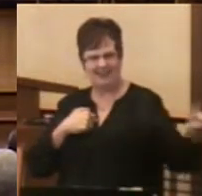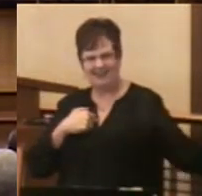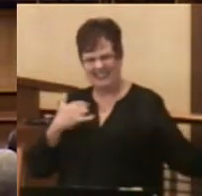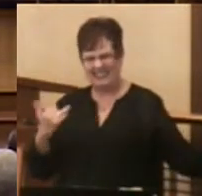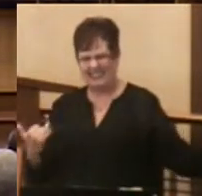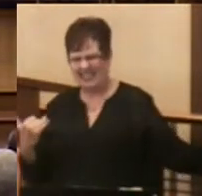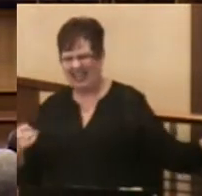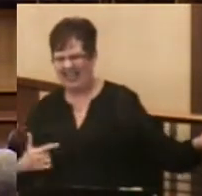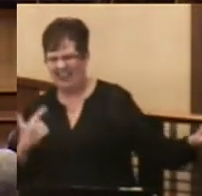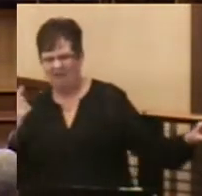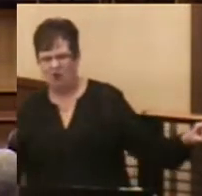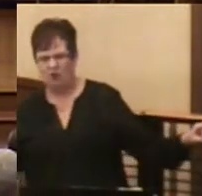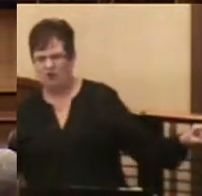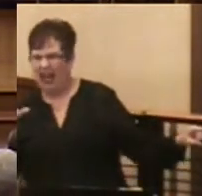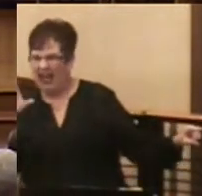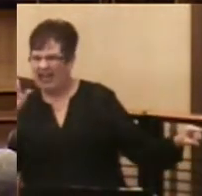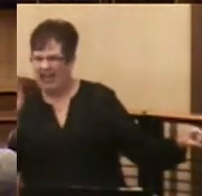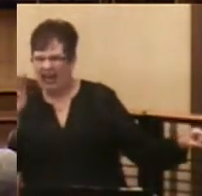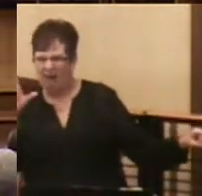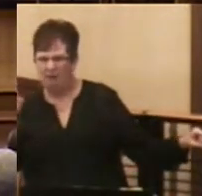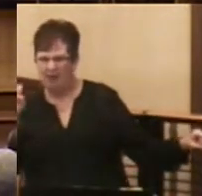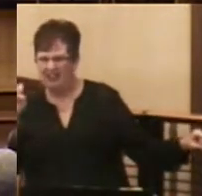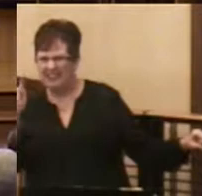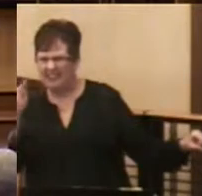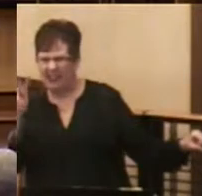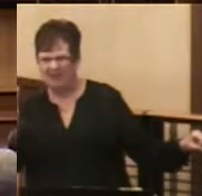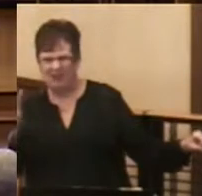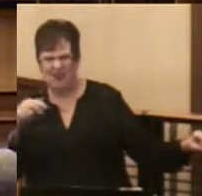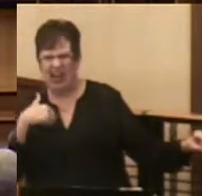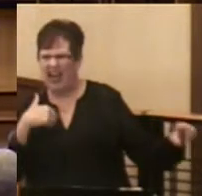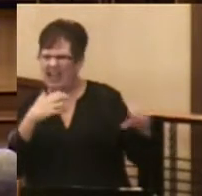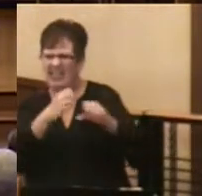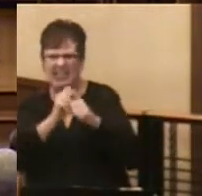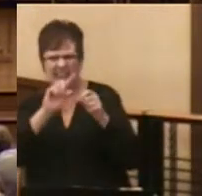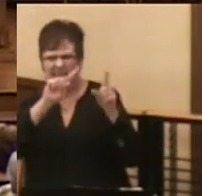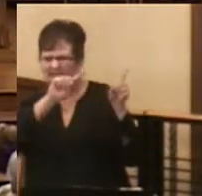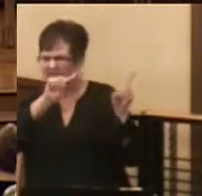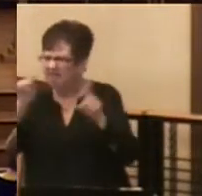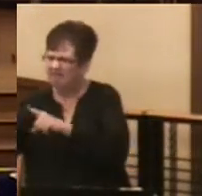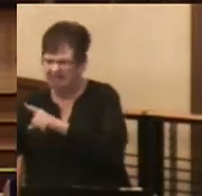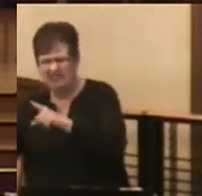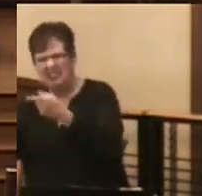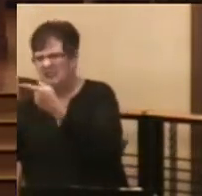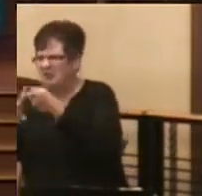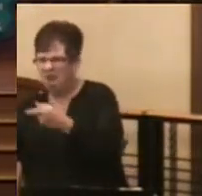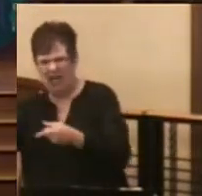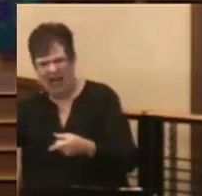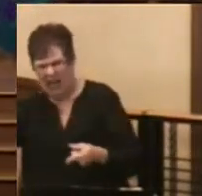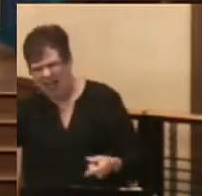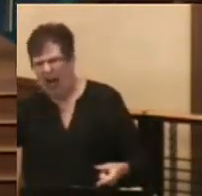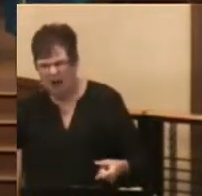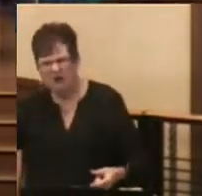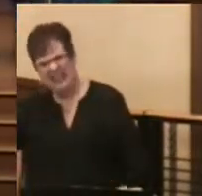Rochester. My cable television gets channels that number into the 900s. The